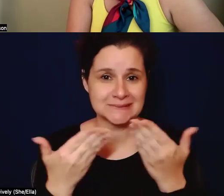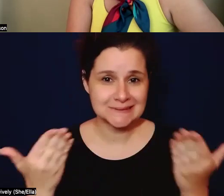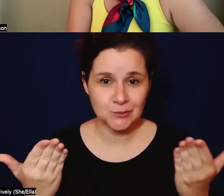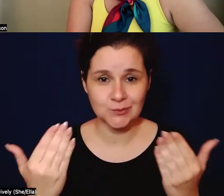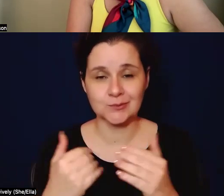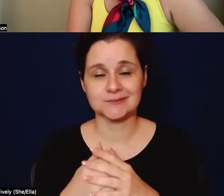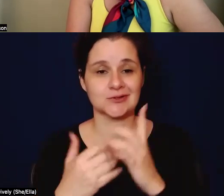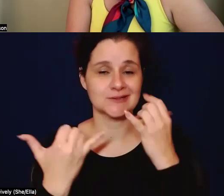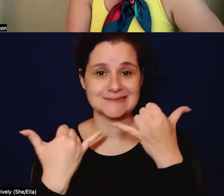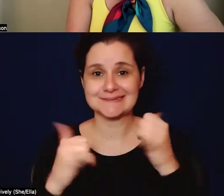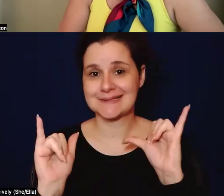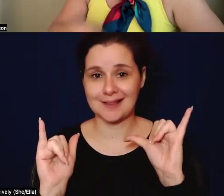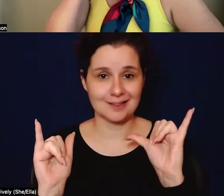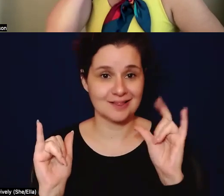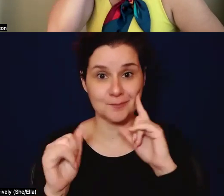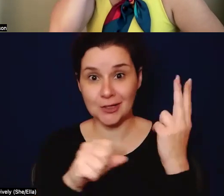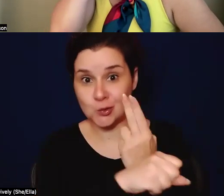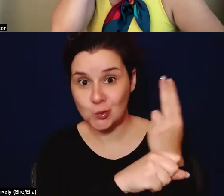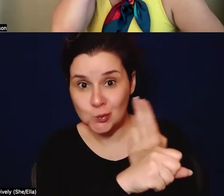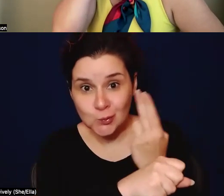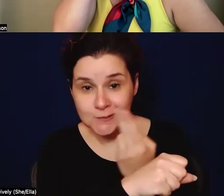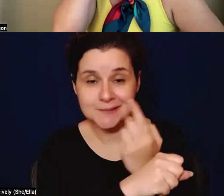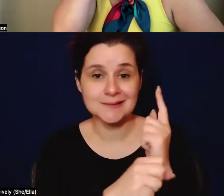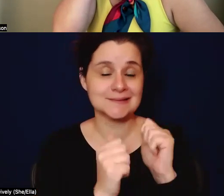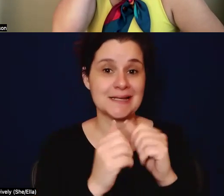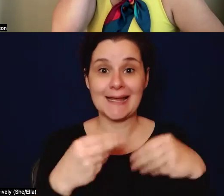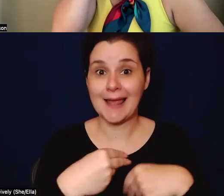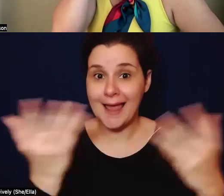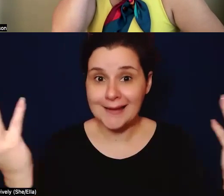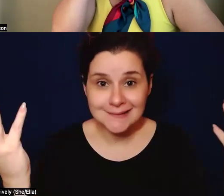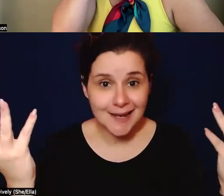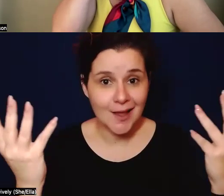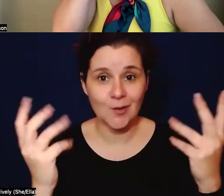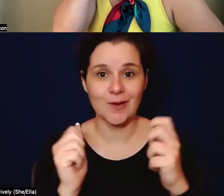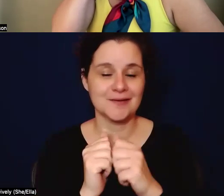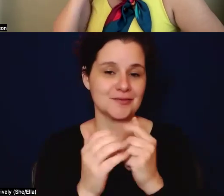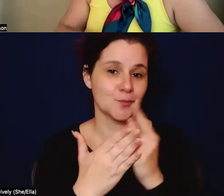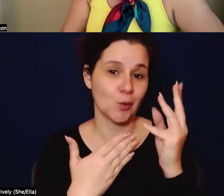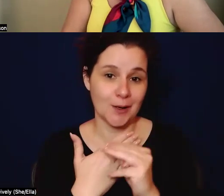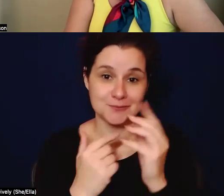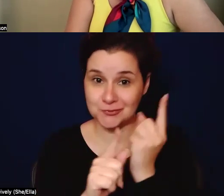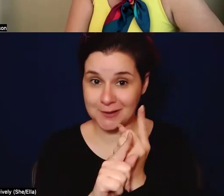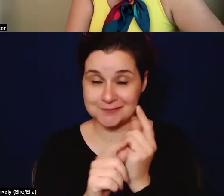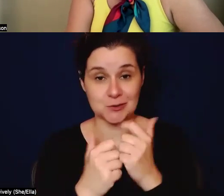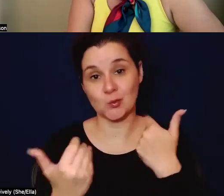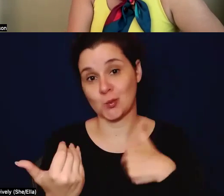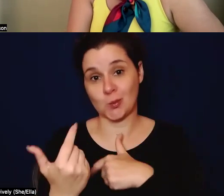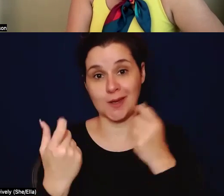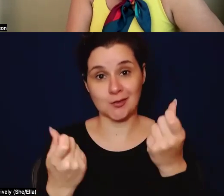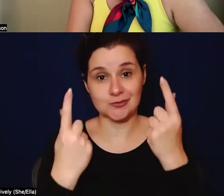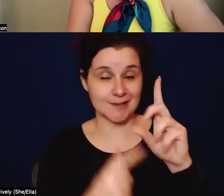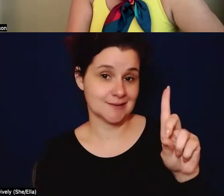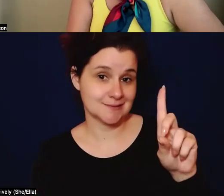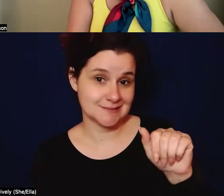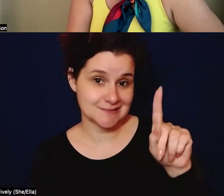you know, that are still being used and, and handed out at, at these programs, right? Like we understand that data is